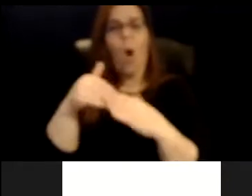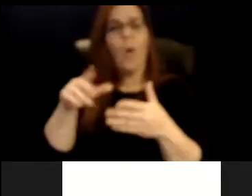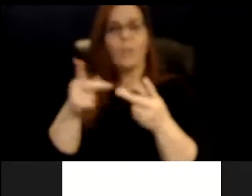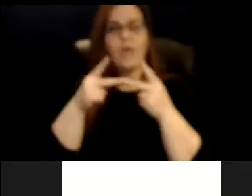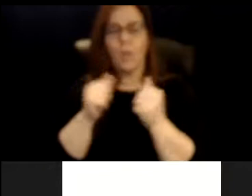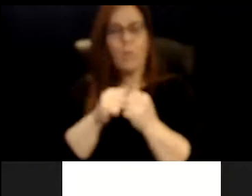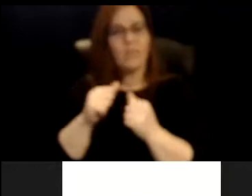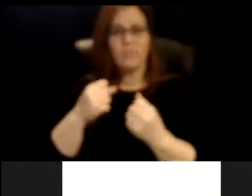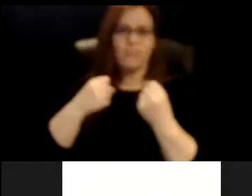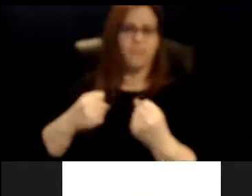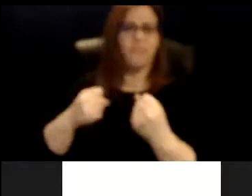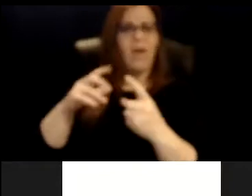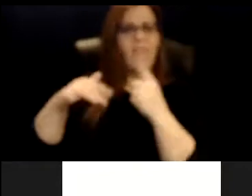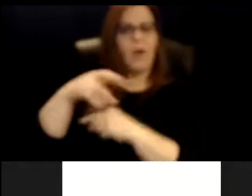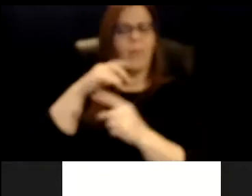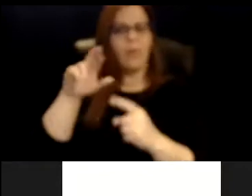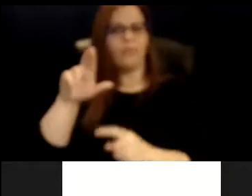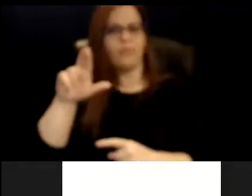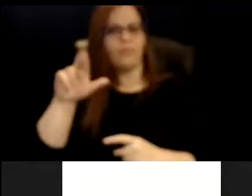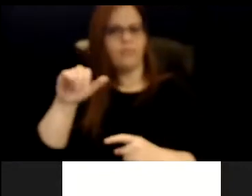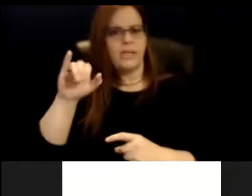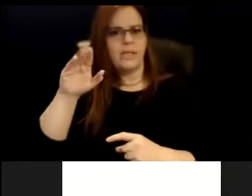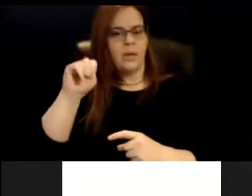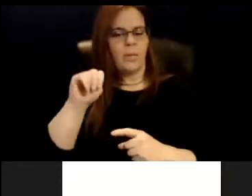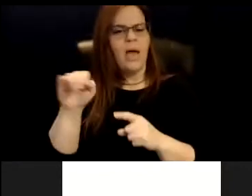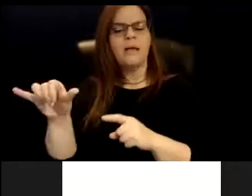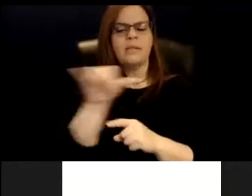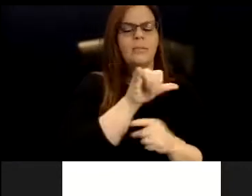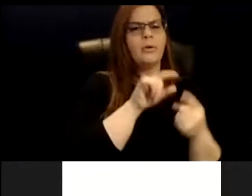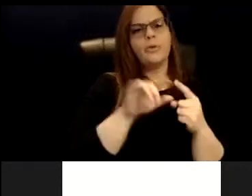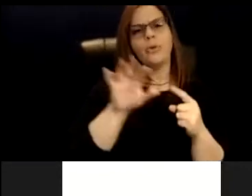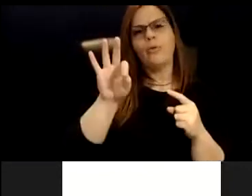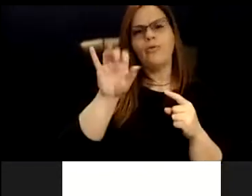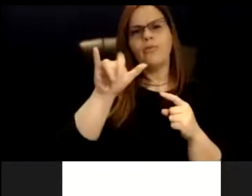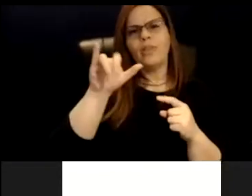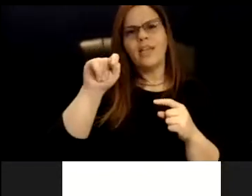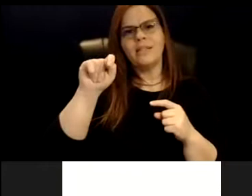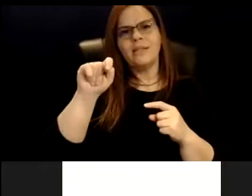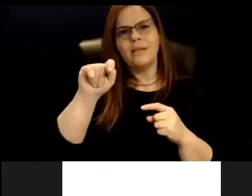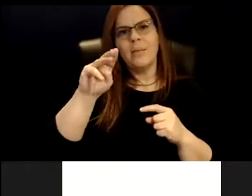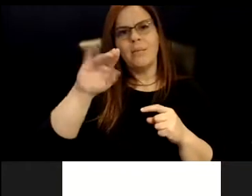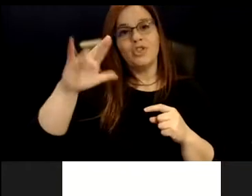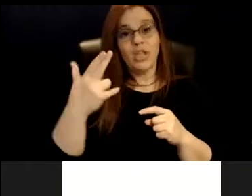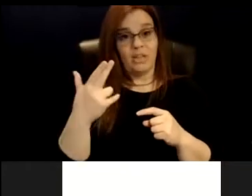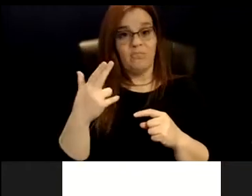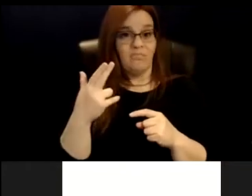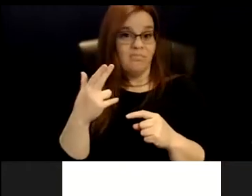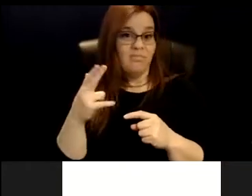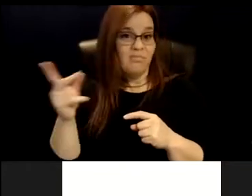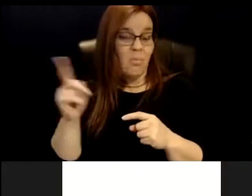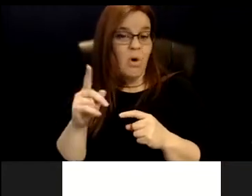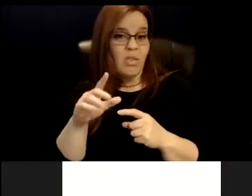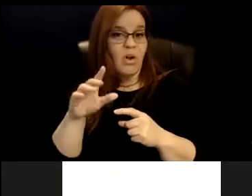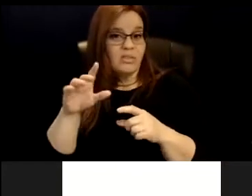they similar to like, you know, Flint, Michigan, and so there's a whole generation of children with lead poisoning, similar with the